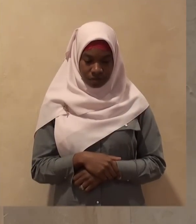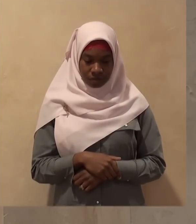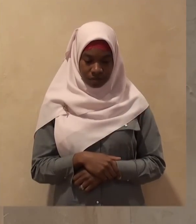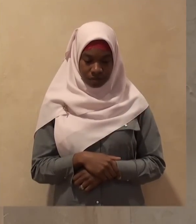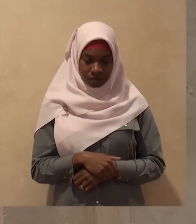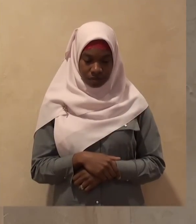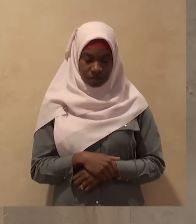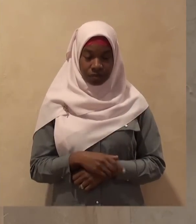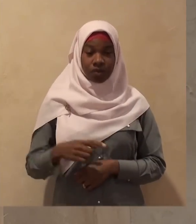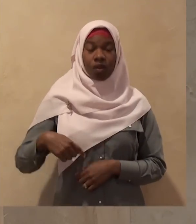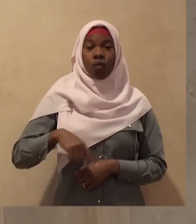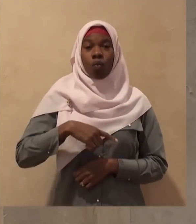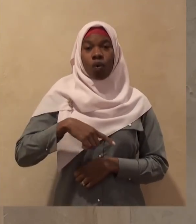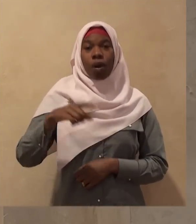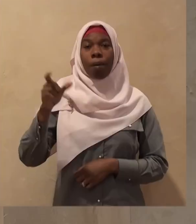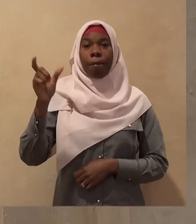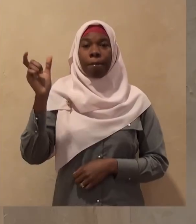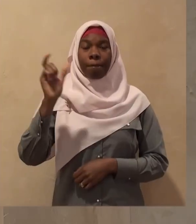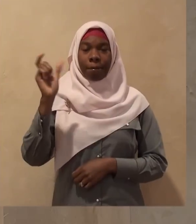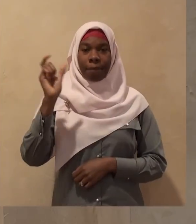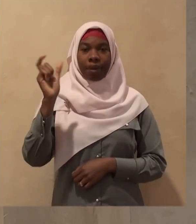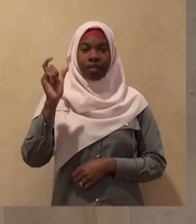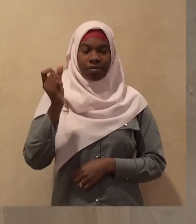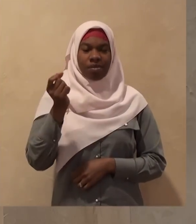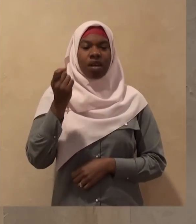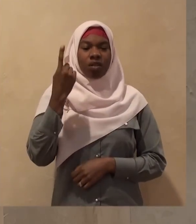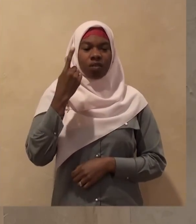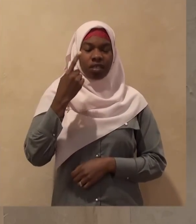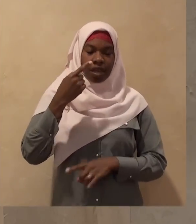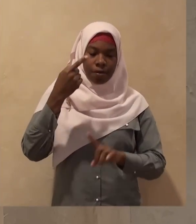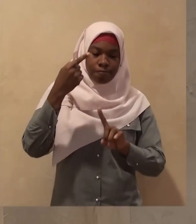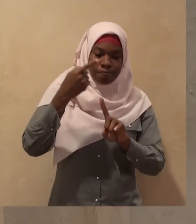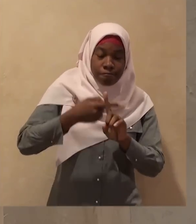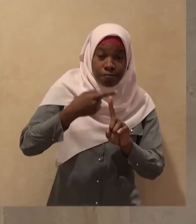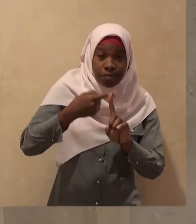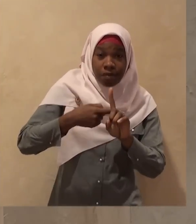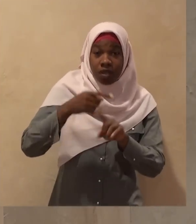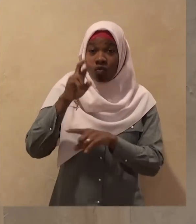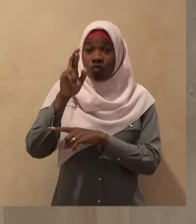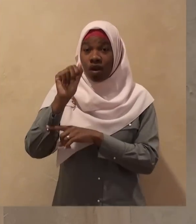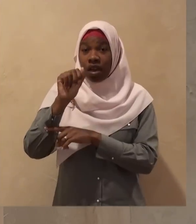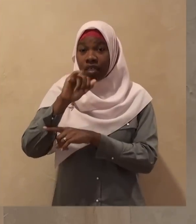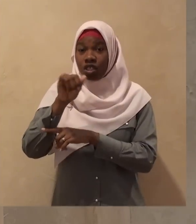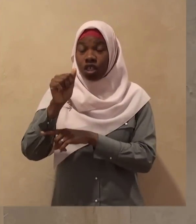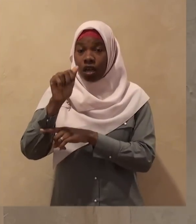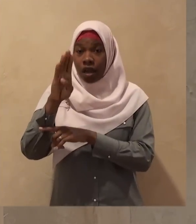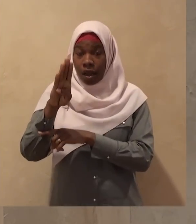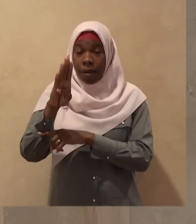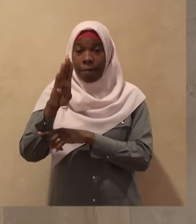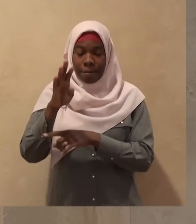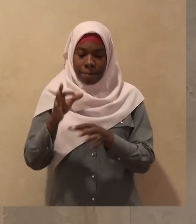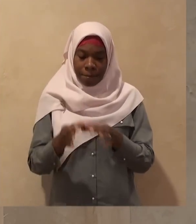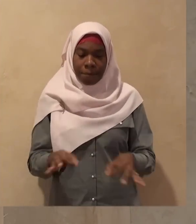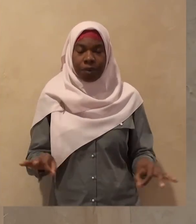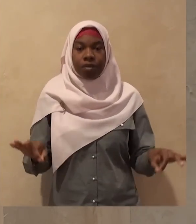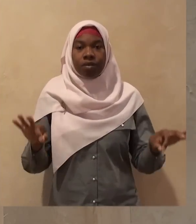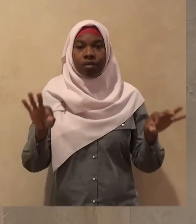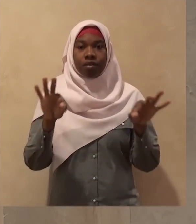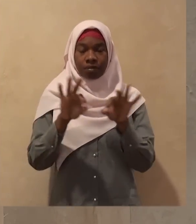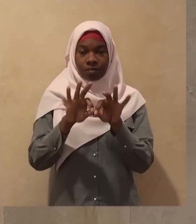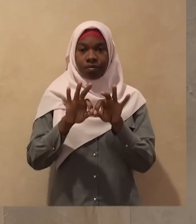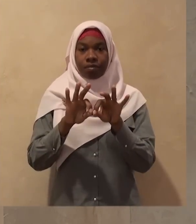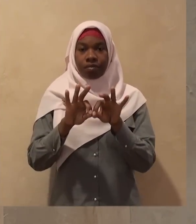of us is aware of the Islamic month we are in we are at the end of the sacred month the month of